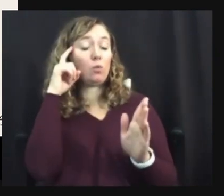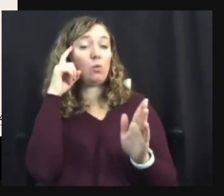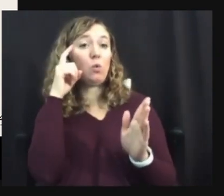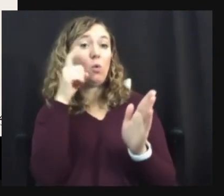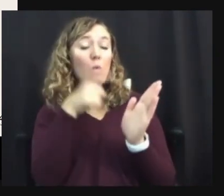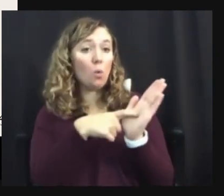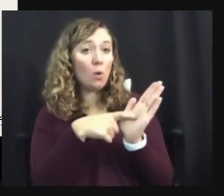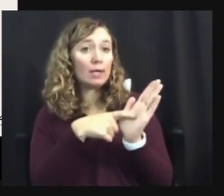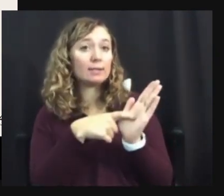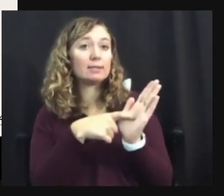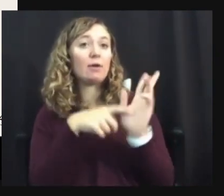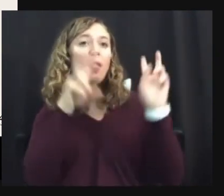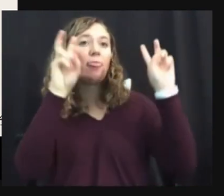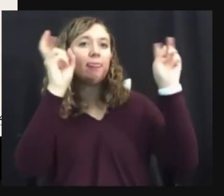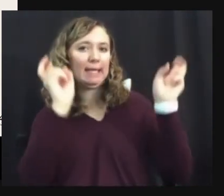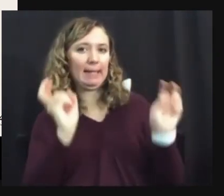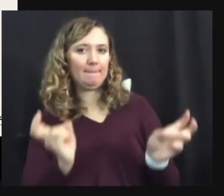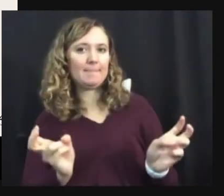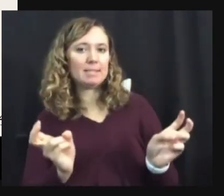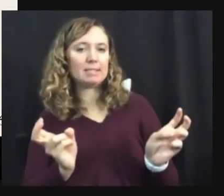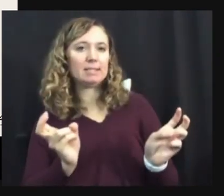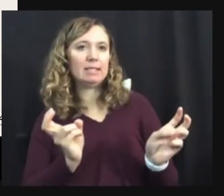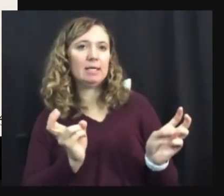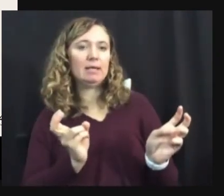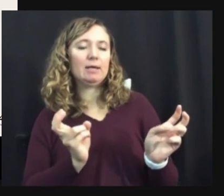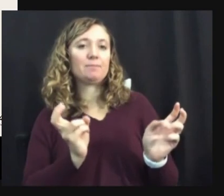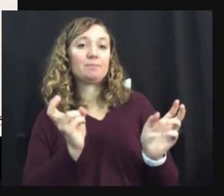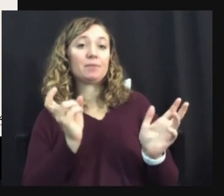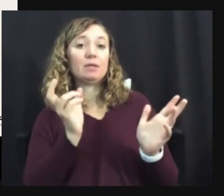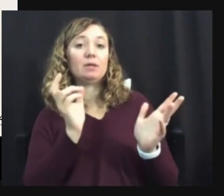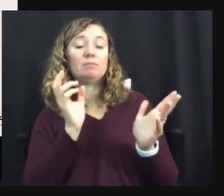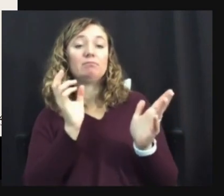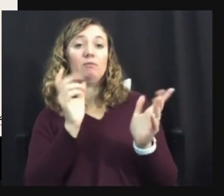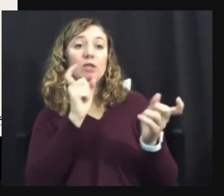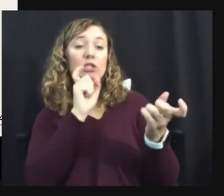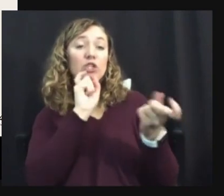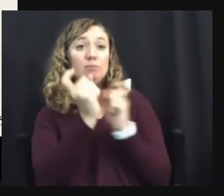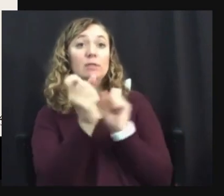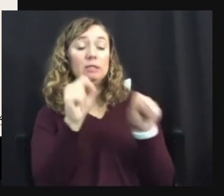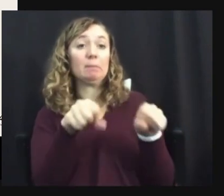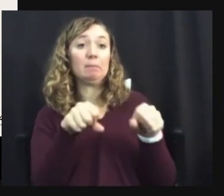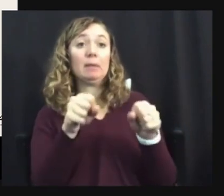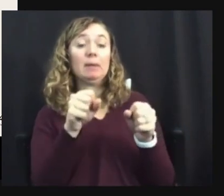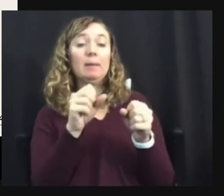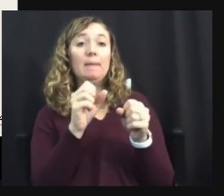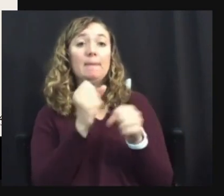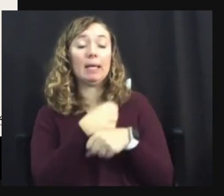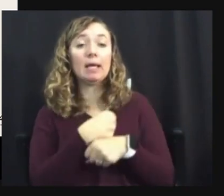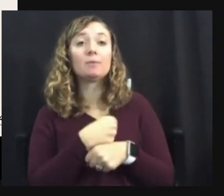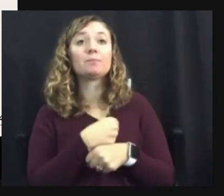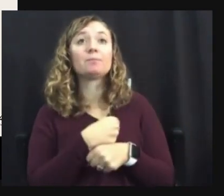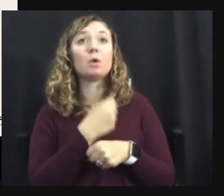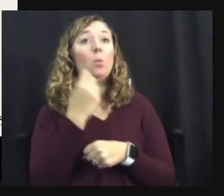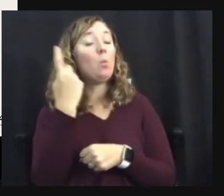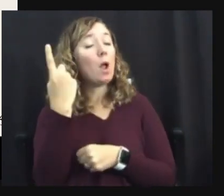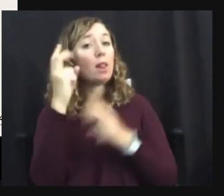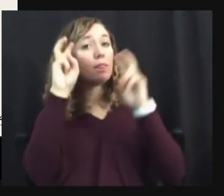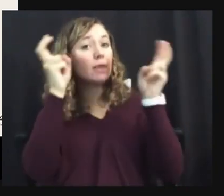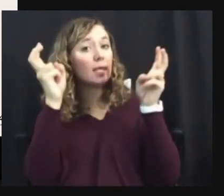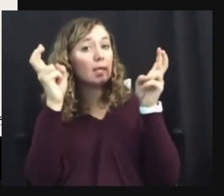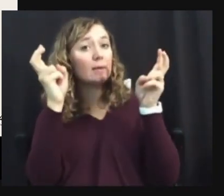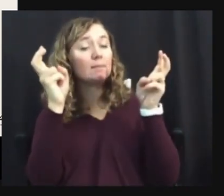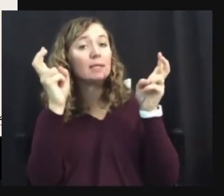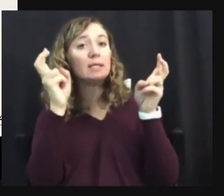themes of adjustments that can be made. Um, and one of the themes interestingly is, uh,